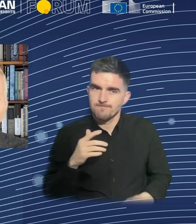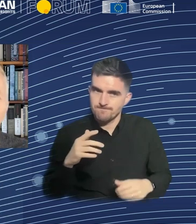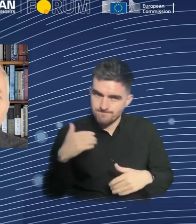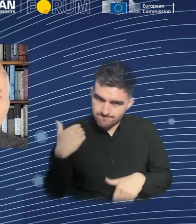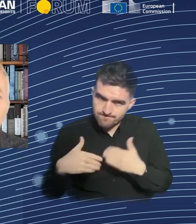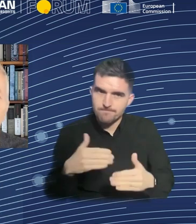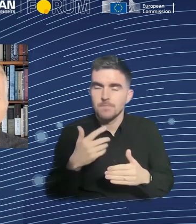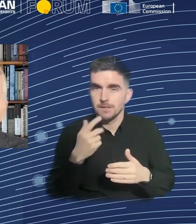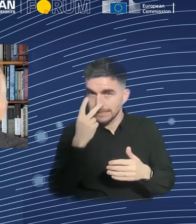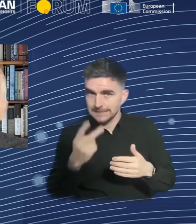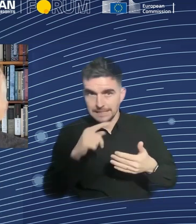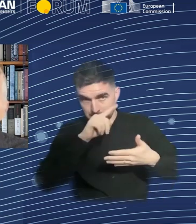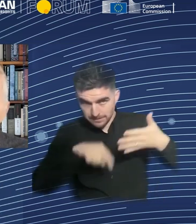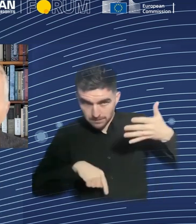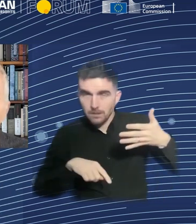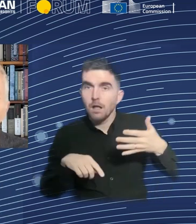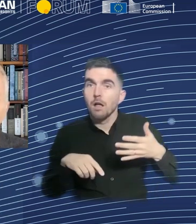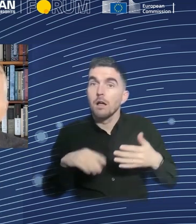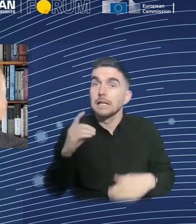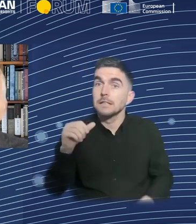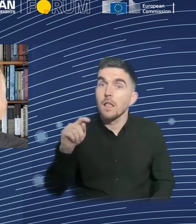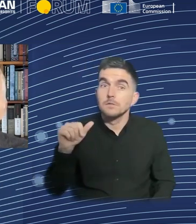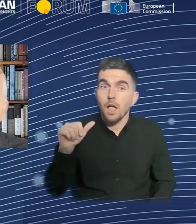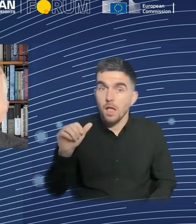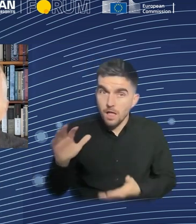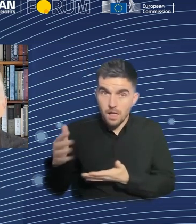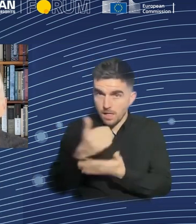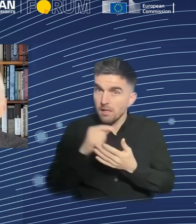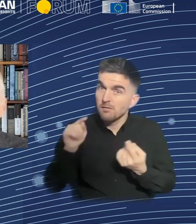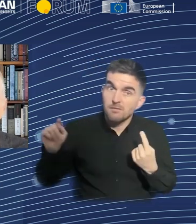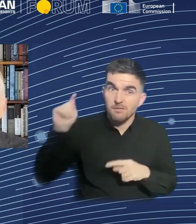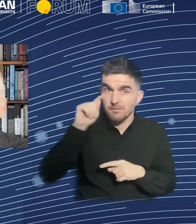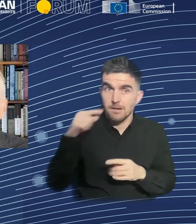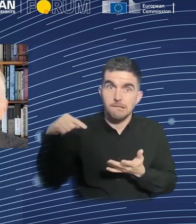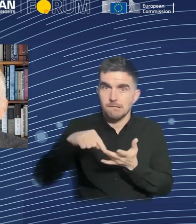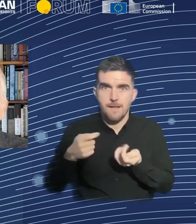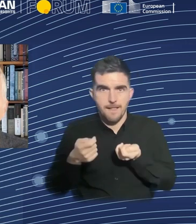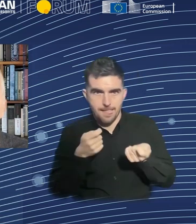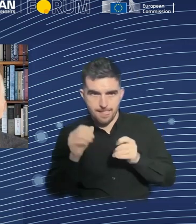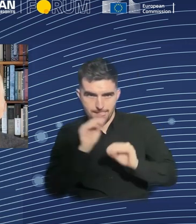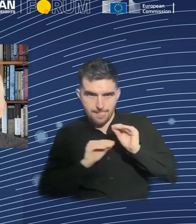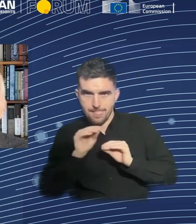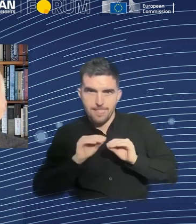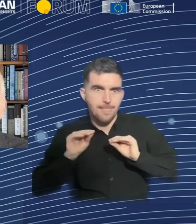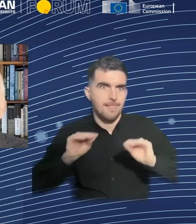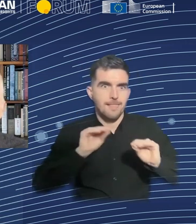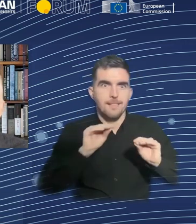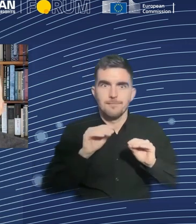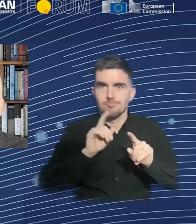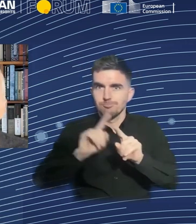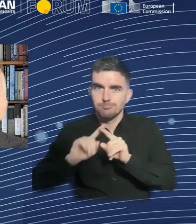that companies use to manage and train their models, and make it public in the same way that we make company financials public.